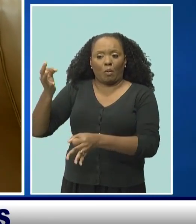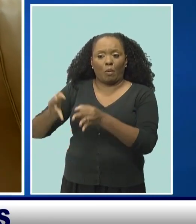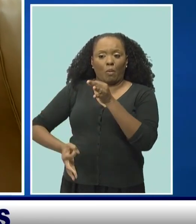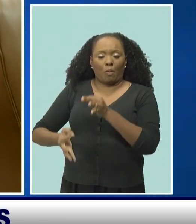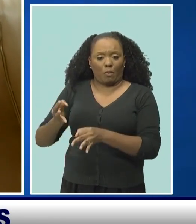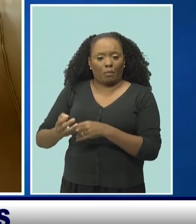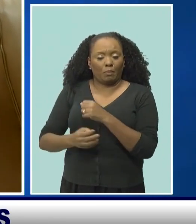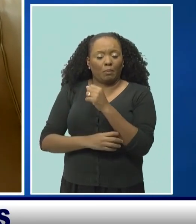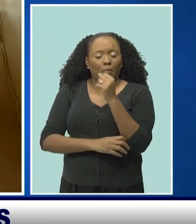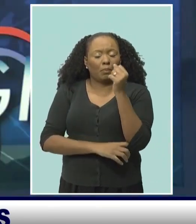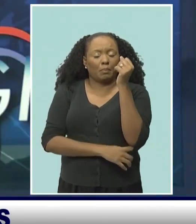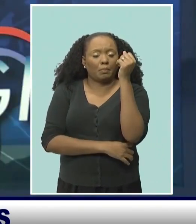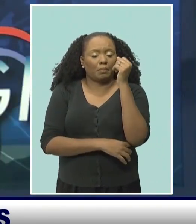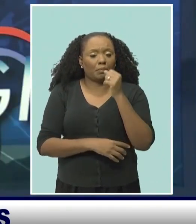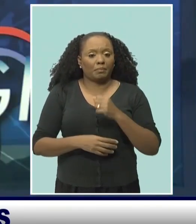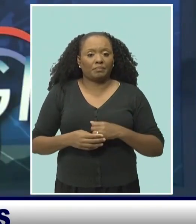murders.